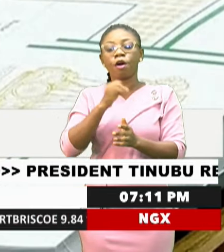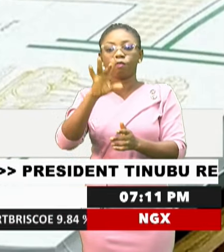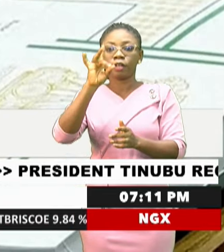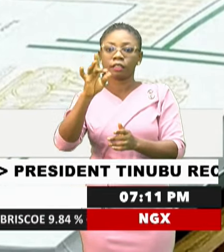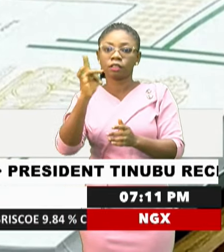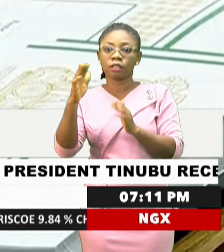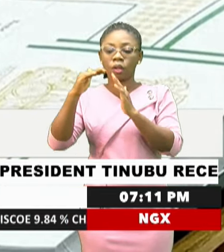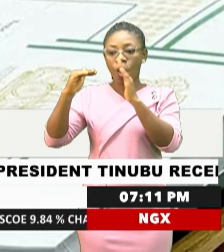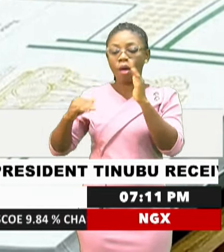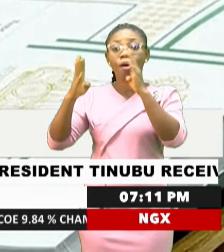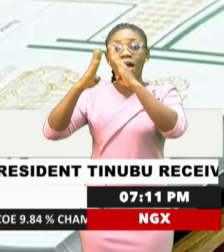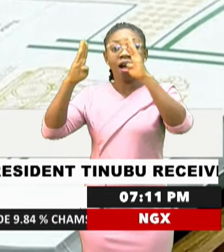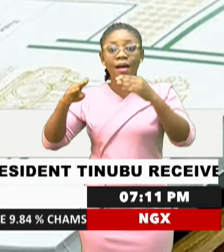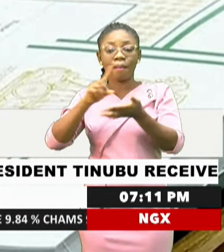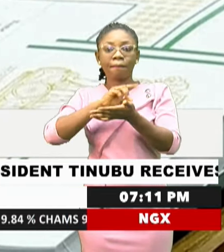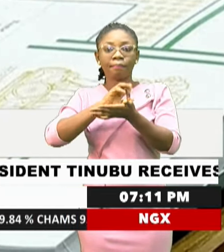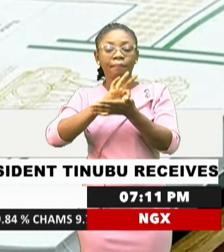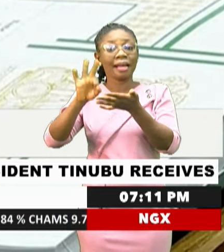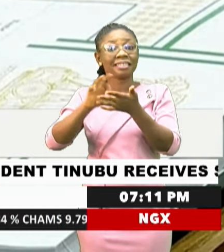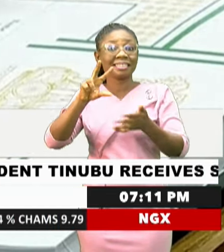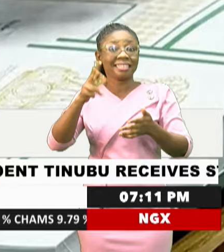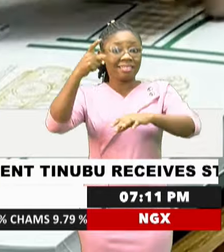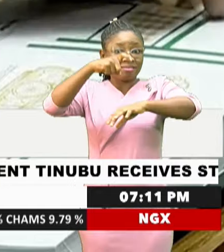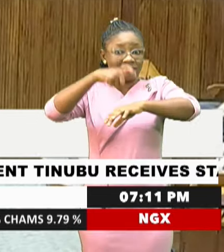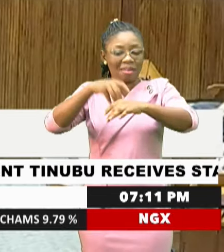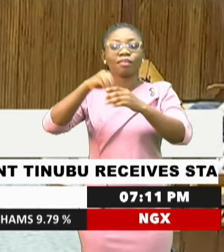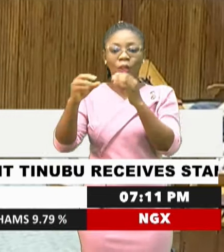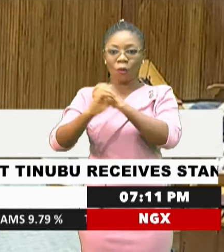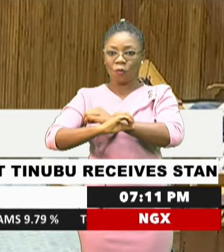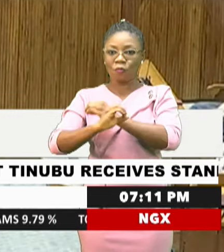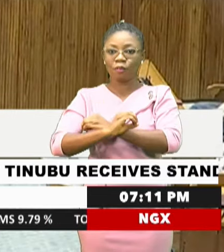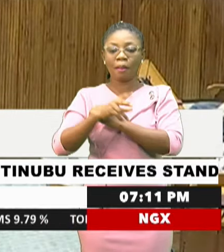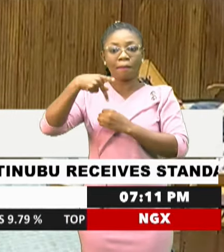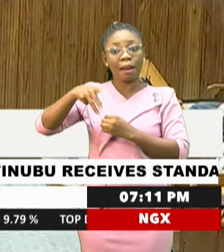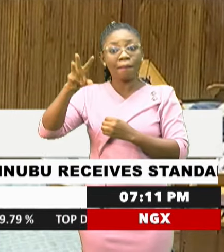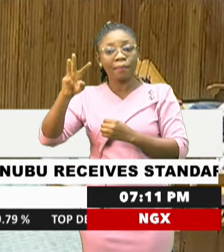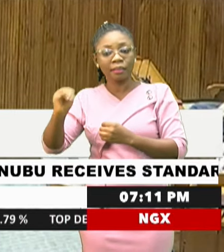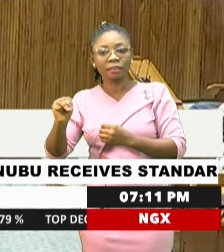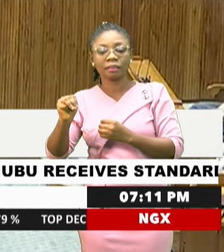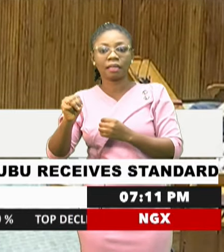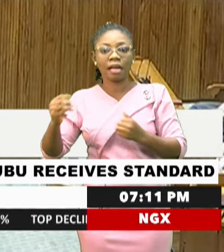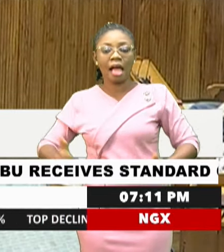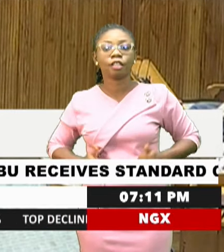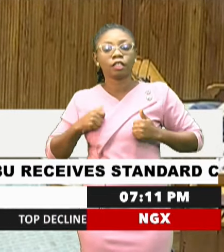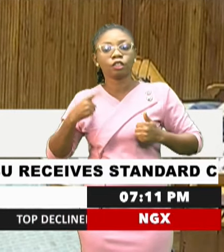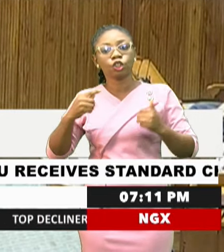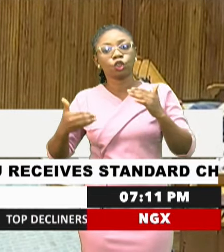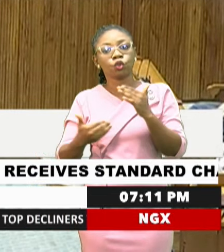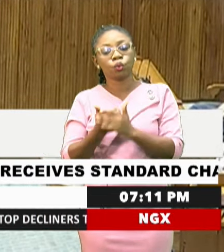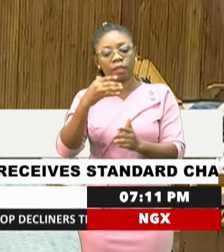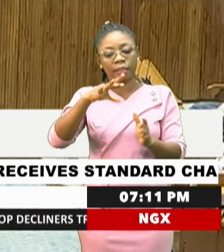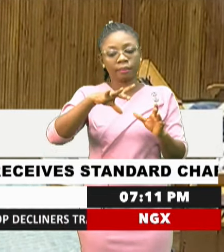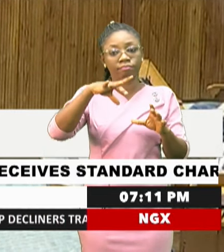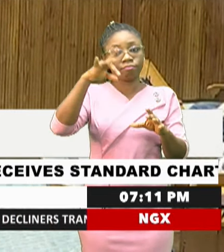house, marking his third consecutive term in office. Prime Minister Modi addressed the newly elected embass,